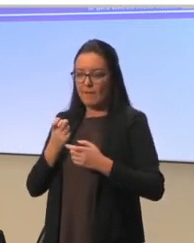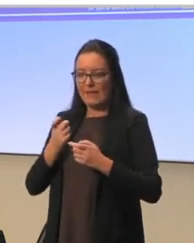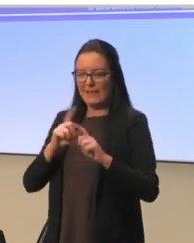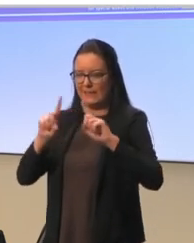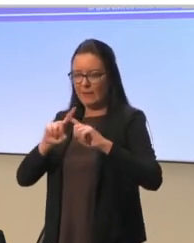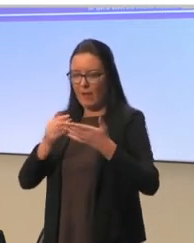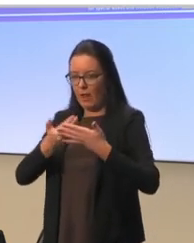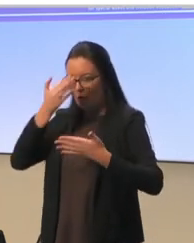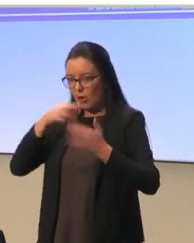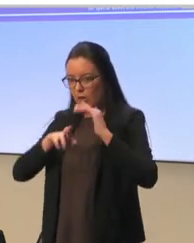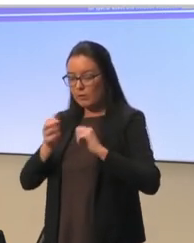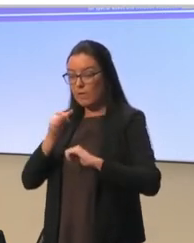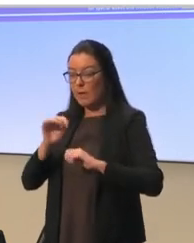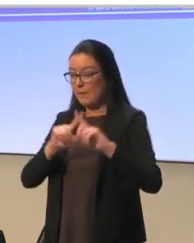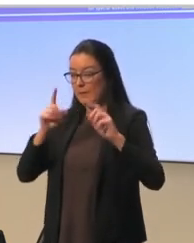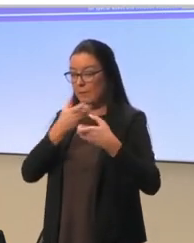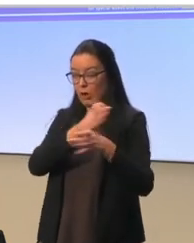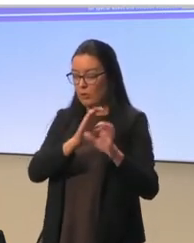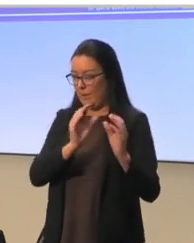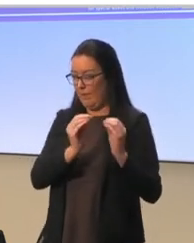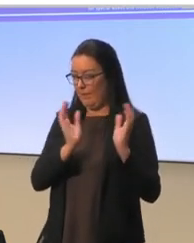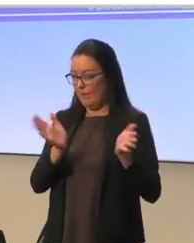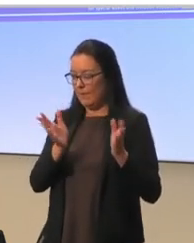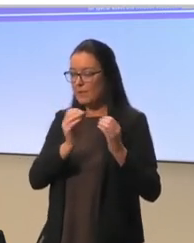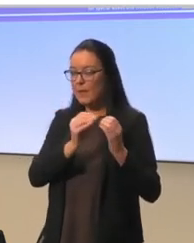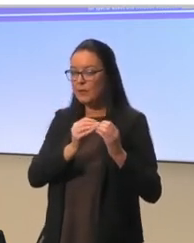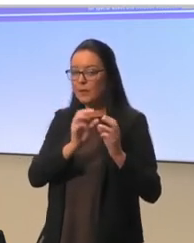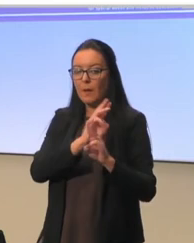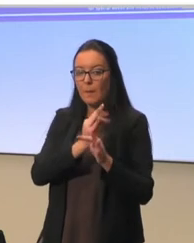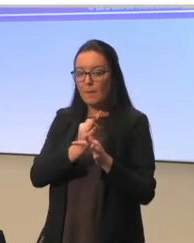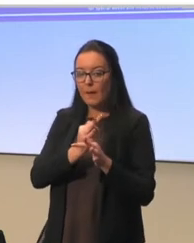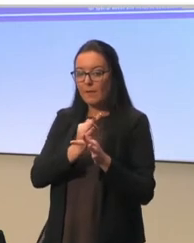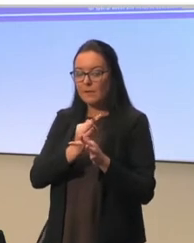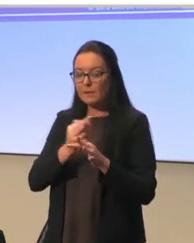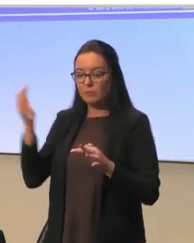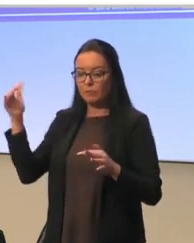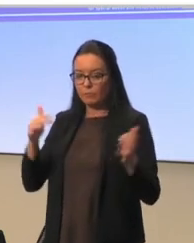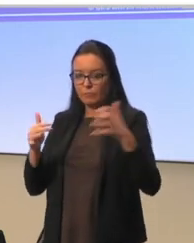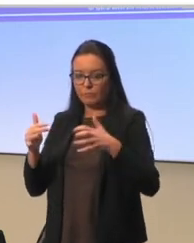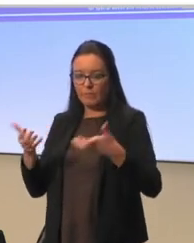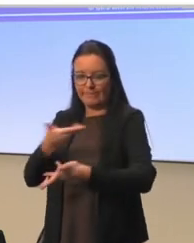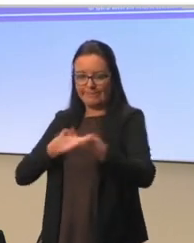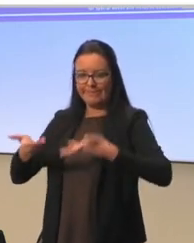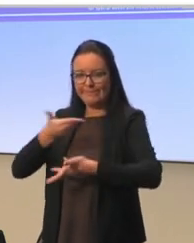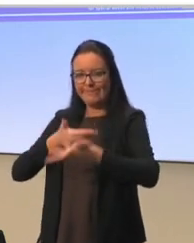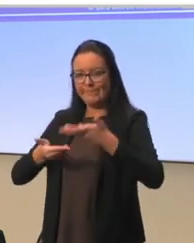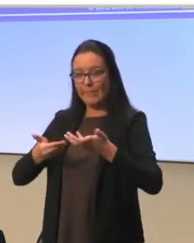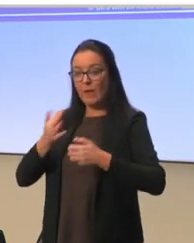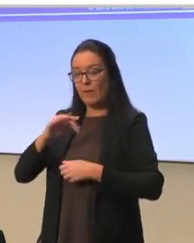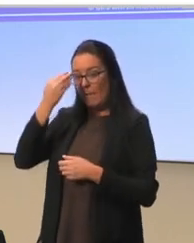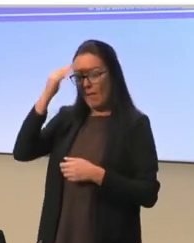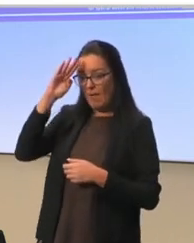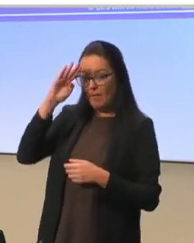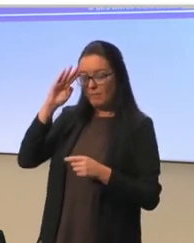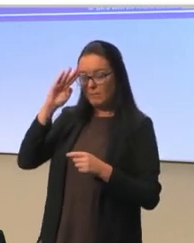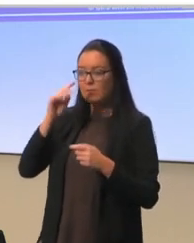the different countries that I just mentioned before. We invited parents to talk to each other. So, learners from Ireland talked to